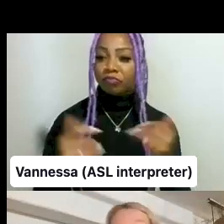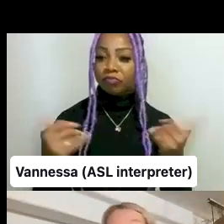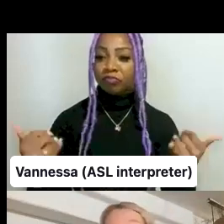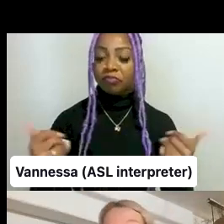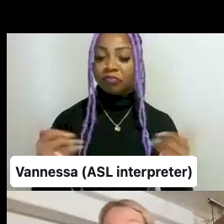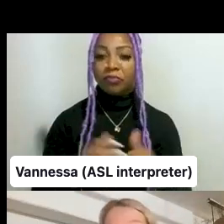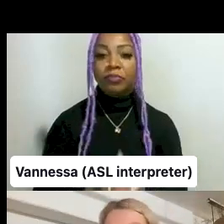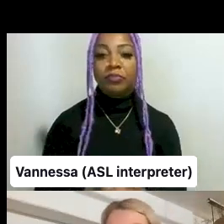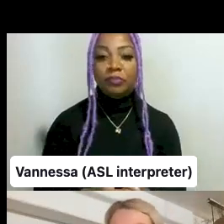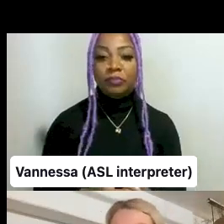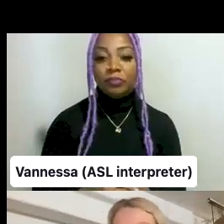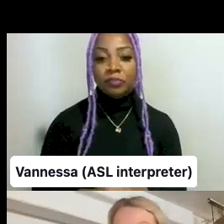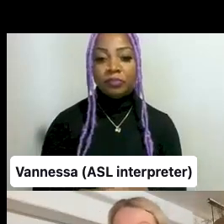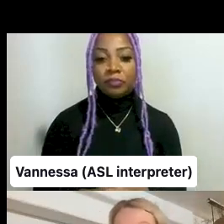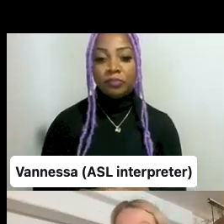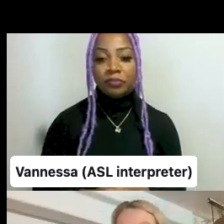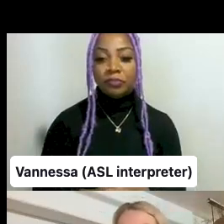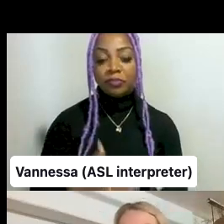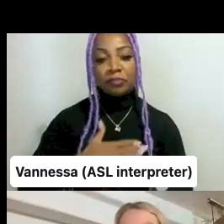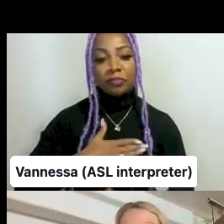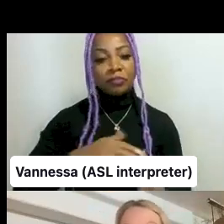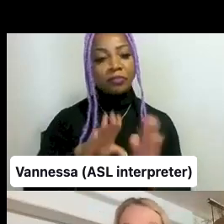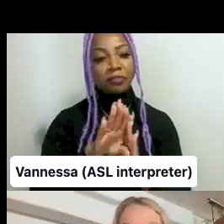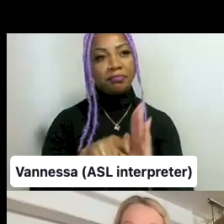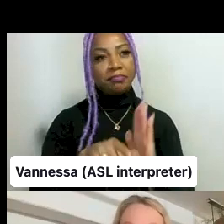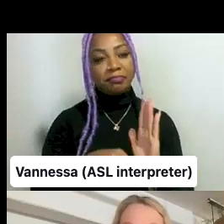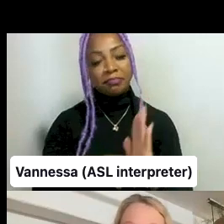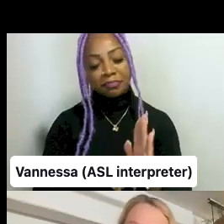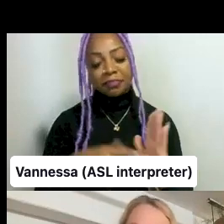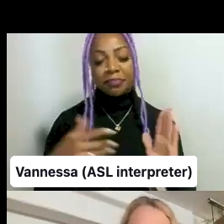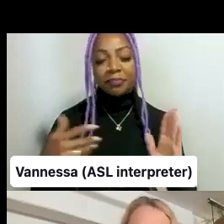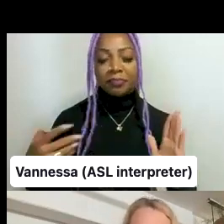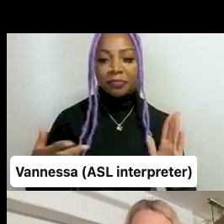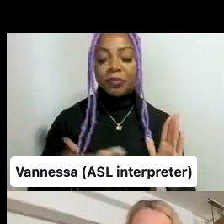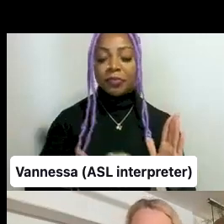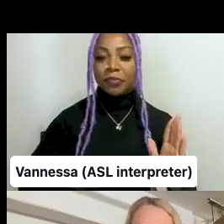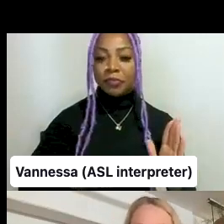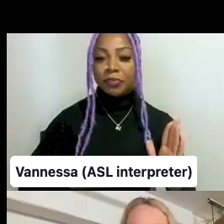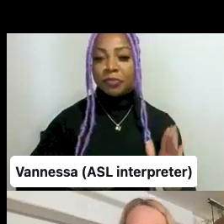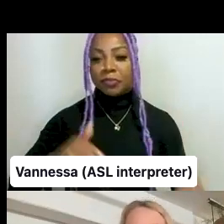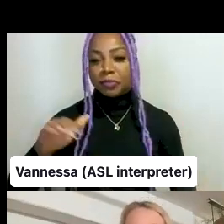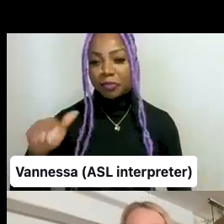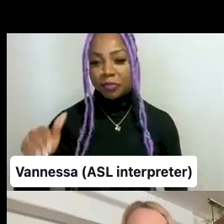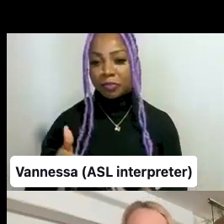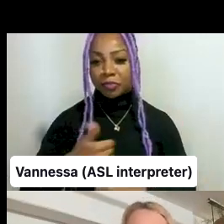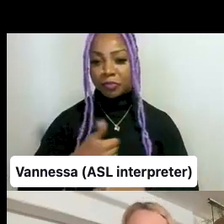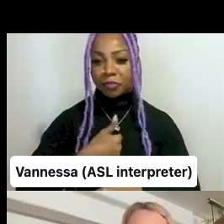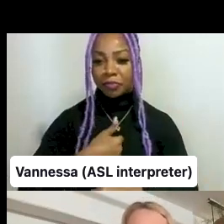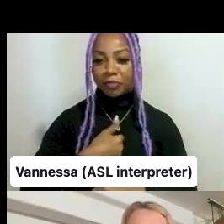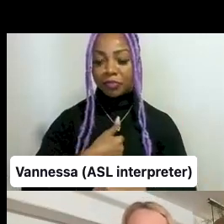Keltner said a little bit about my background, but I'd like to introduce myself and especially VALIS, the company